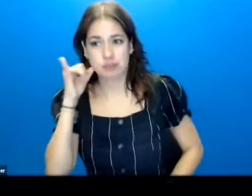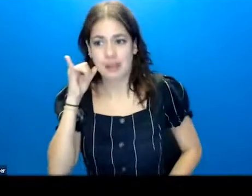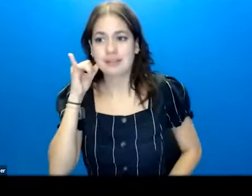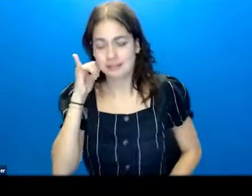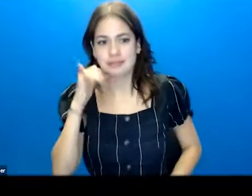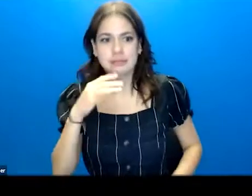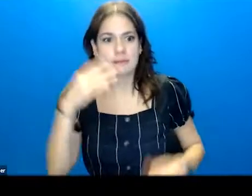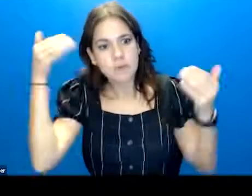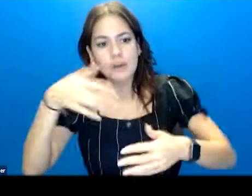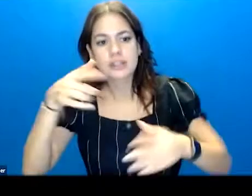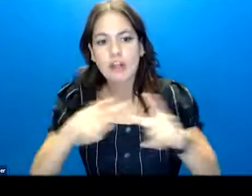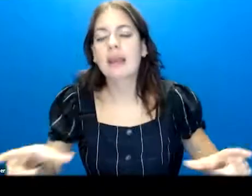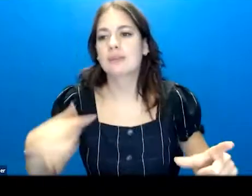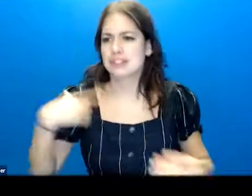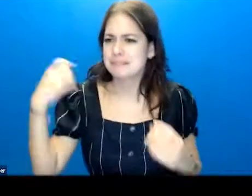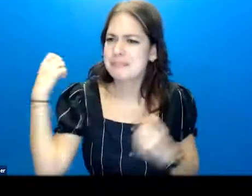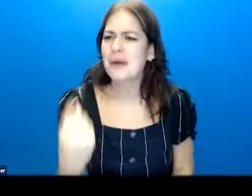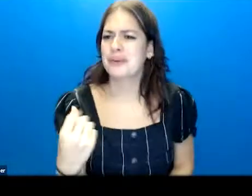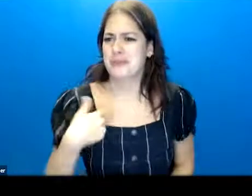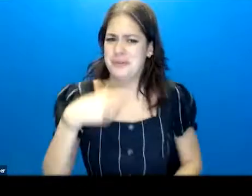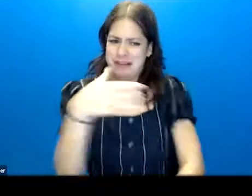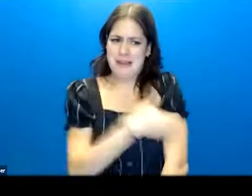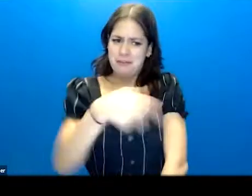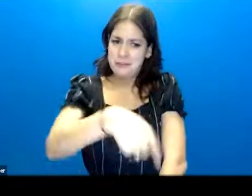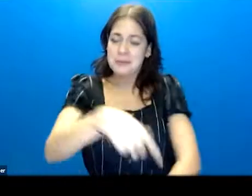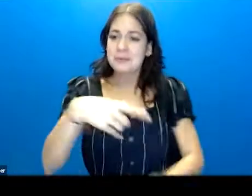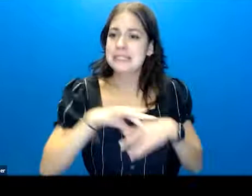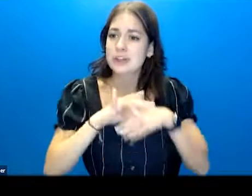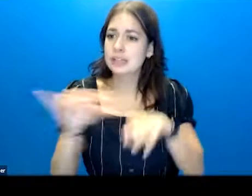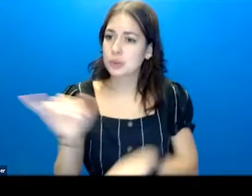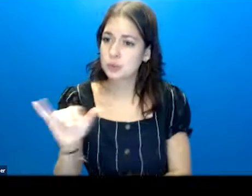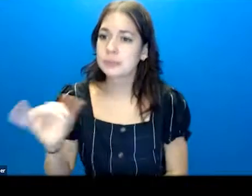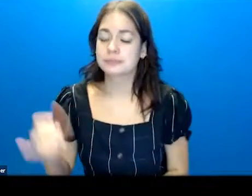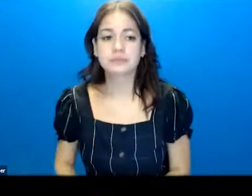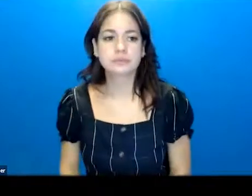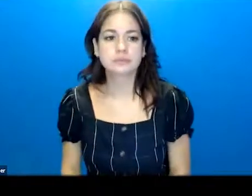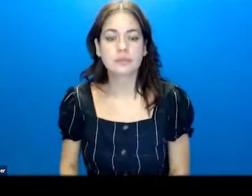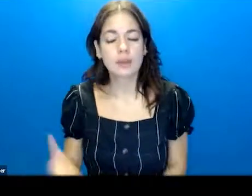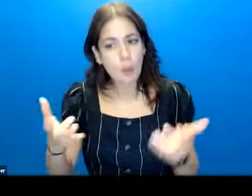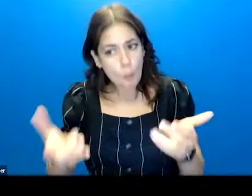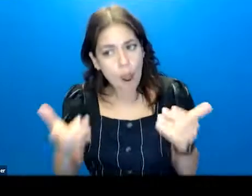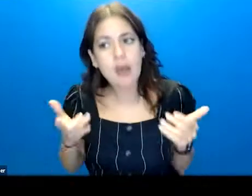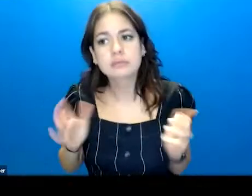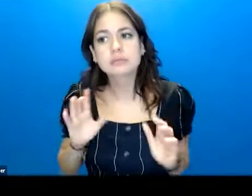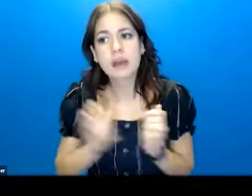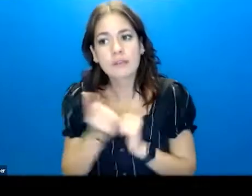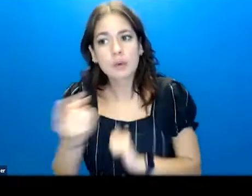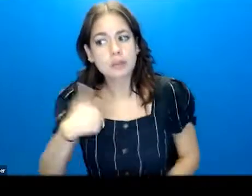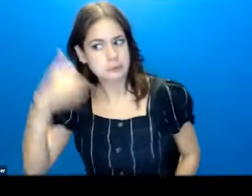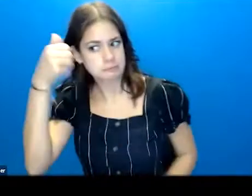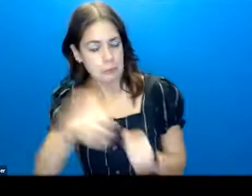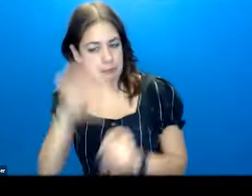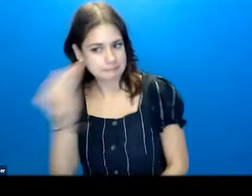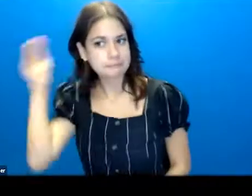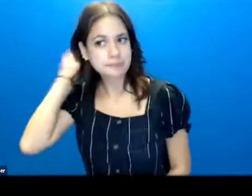Language is powerful and it's powerful in this context too. So I want everyone to just keep in mind